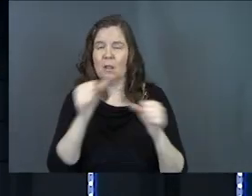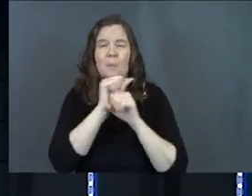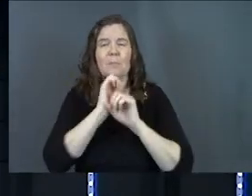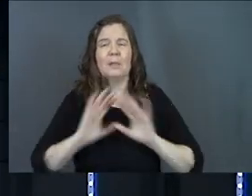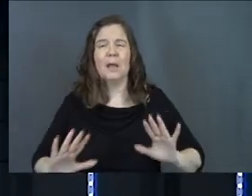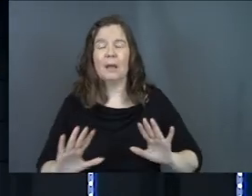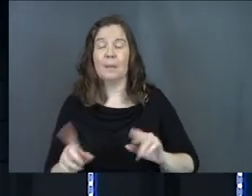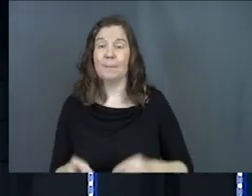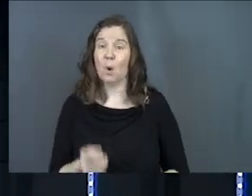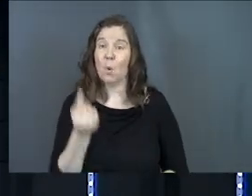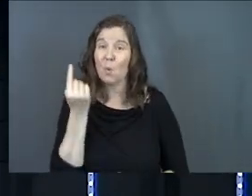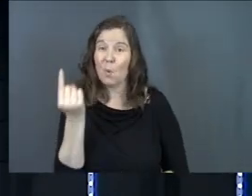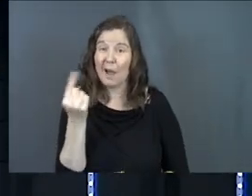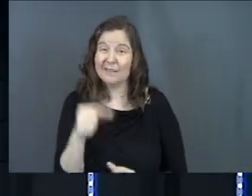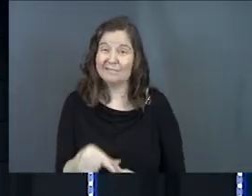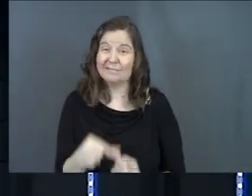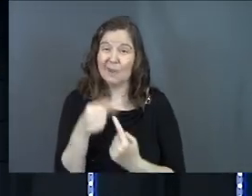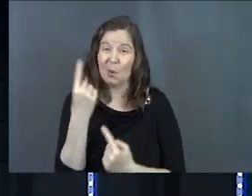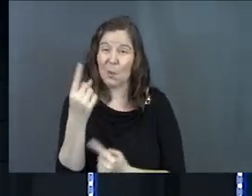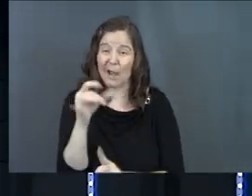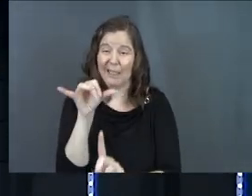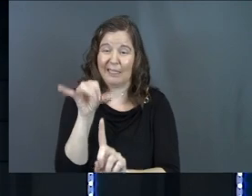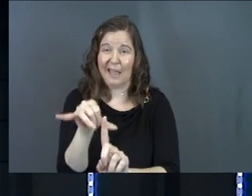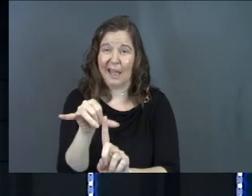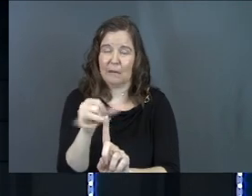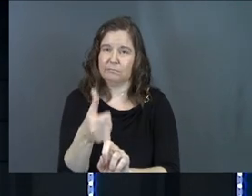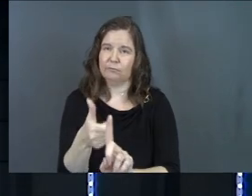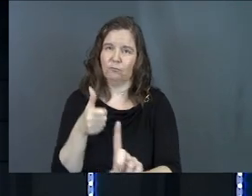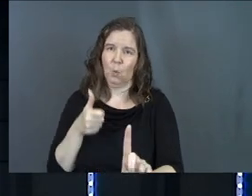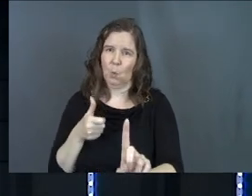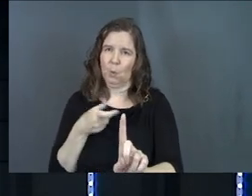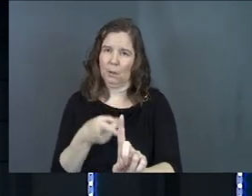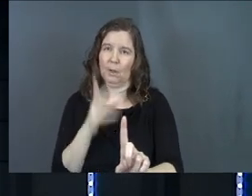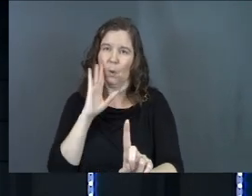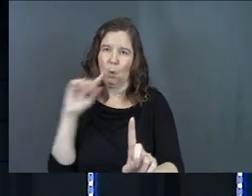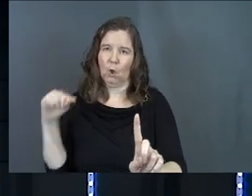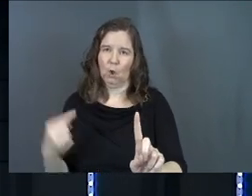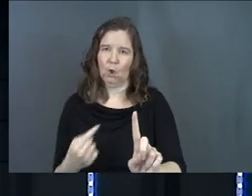blessing to you. There's just one. You got to stay away from that one. That one will hurt you.